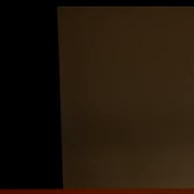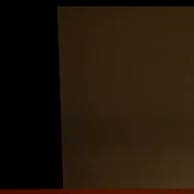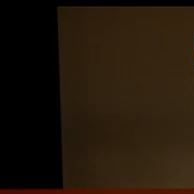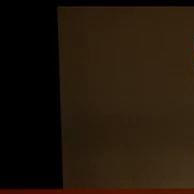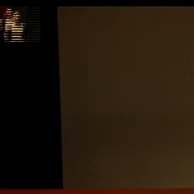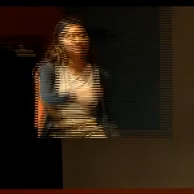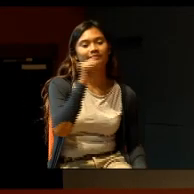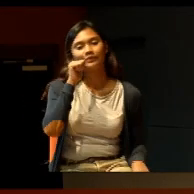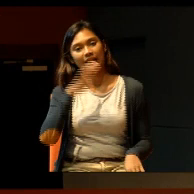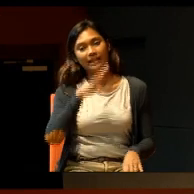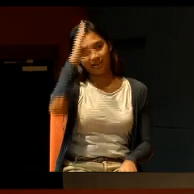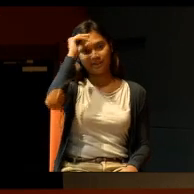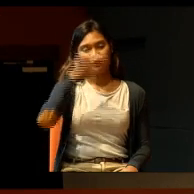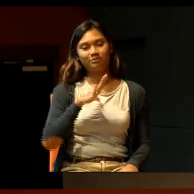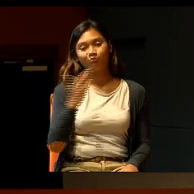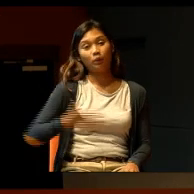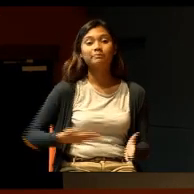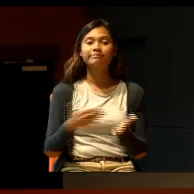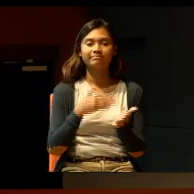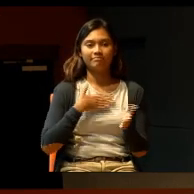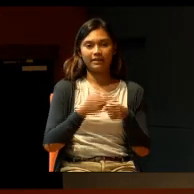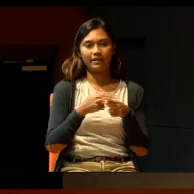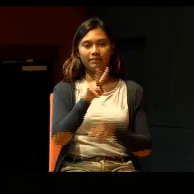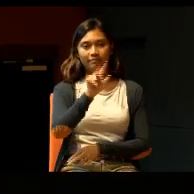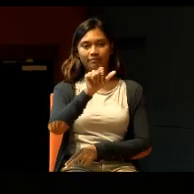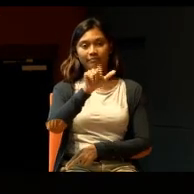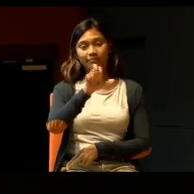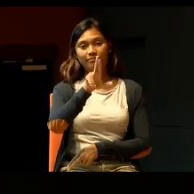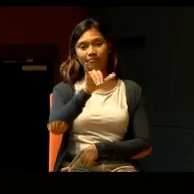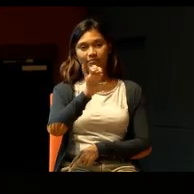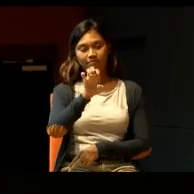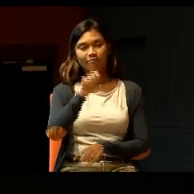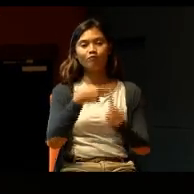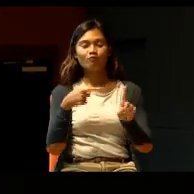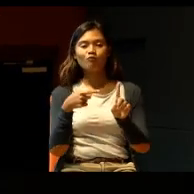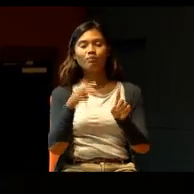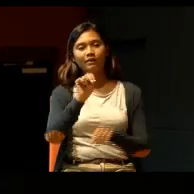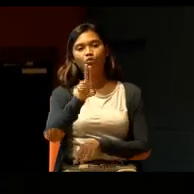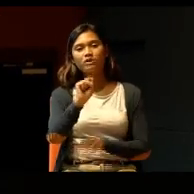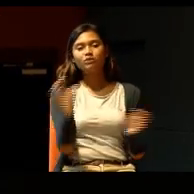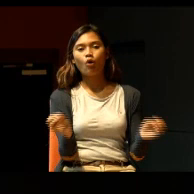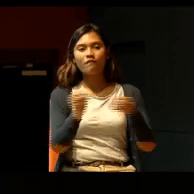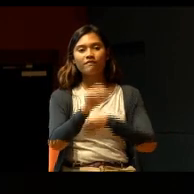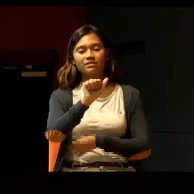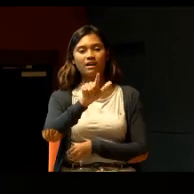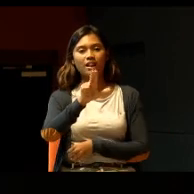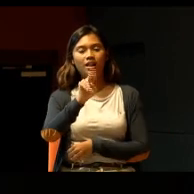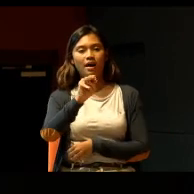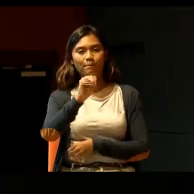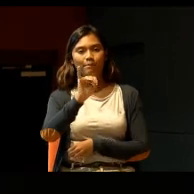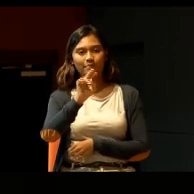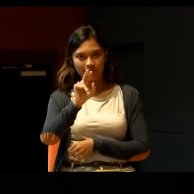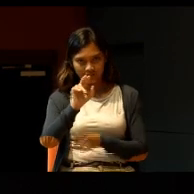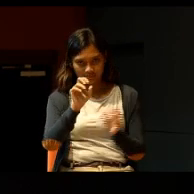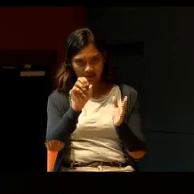Ladies and gentlemen, welcome again. My name is Valerie and I'm from the NUS Office of Alumni Relations. Thank you for being a part of You Alive